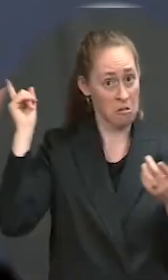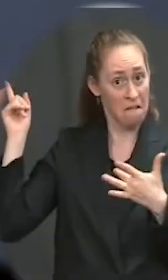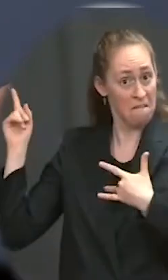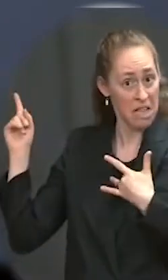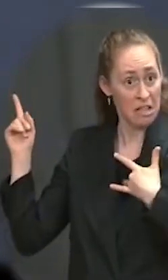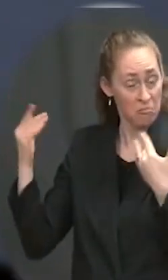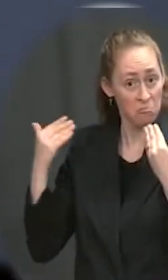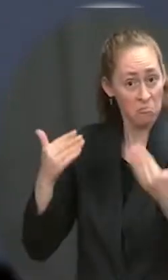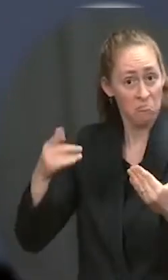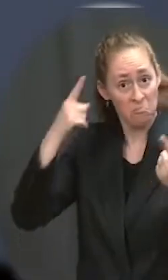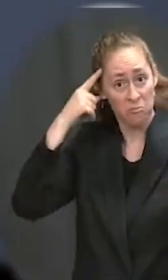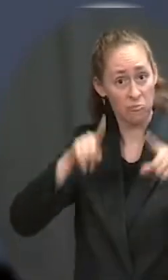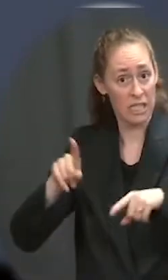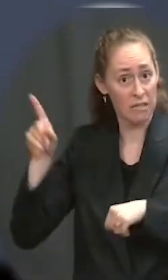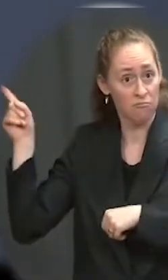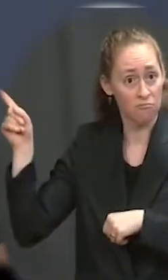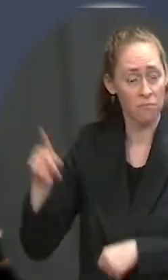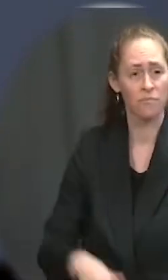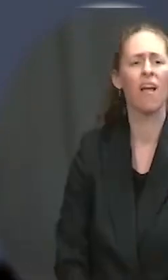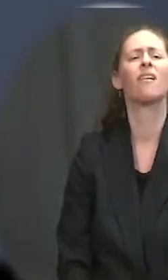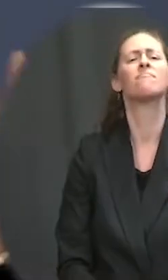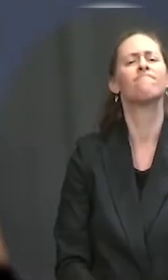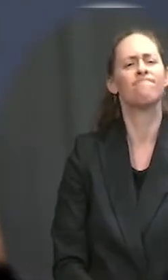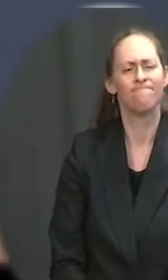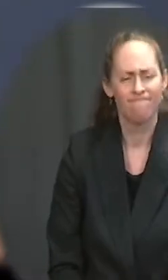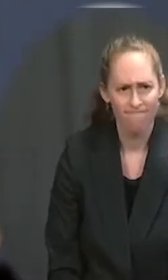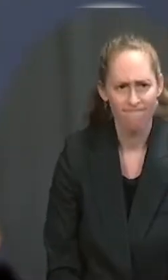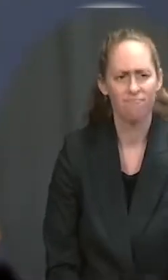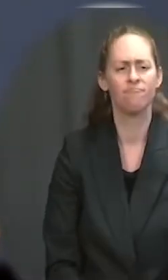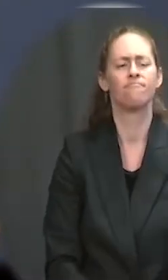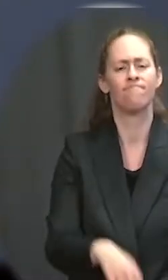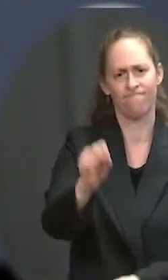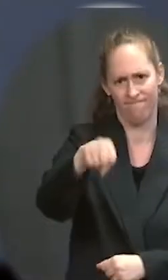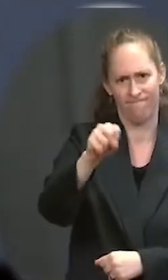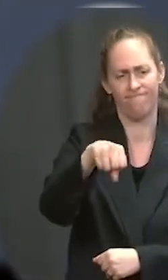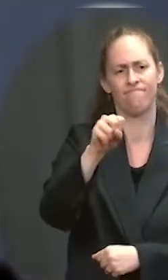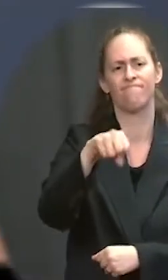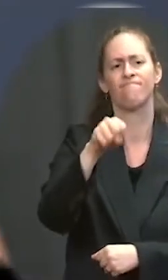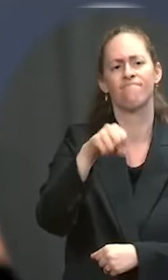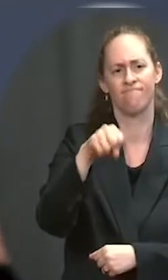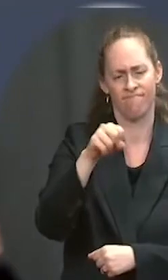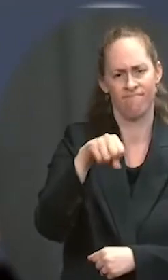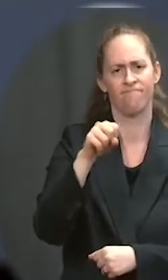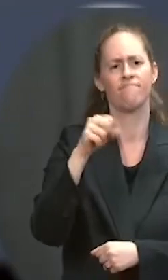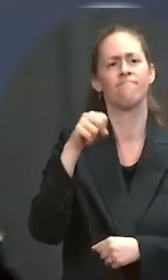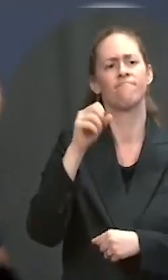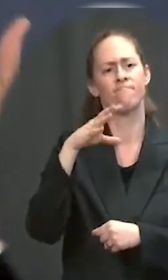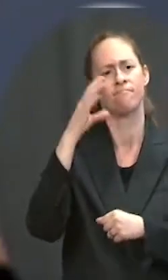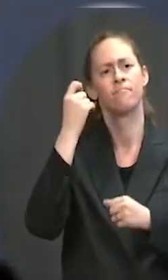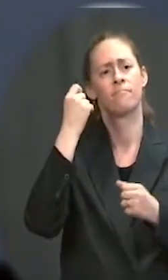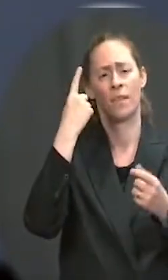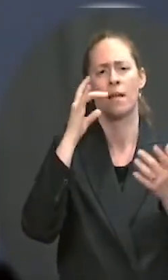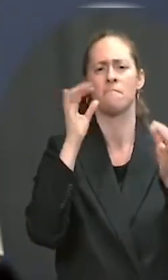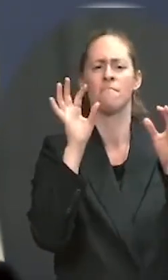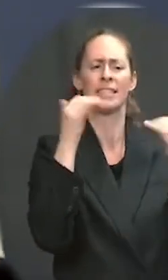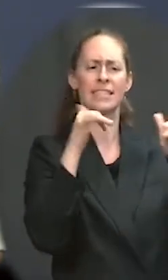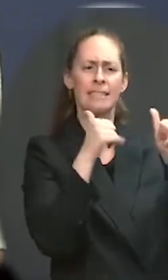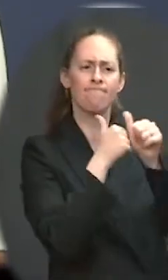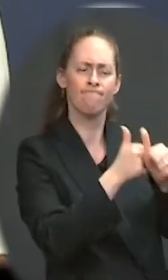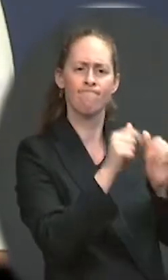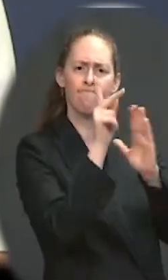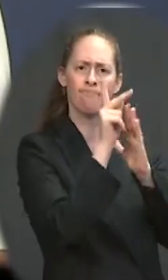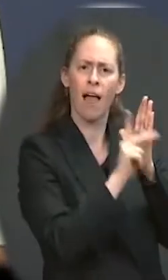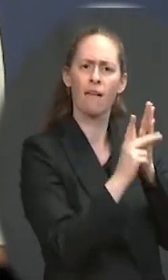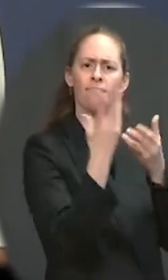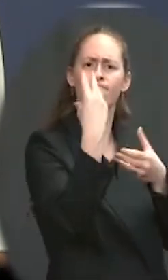has been his position. He also believes that there needs to be an internal policy process. That's what's been ongoing. The recommendation, the appropriate